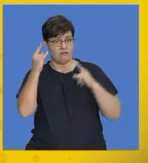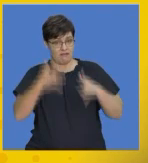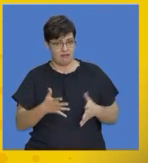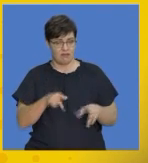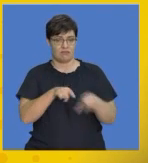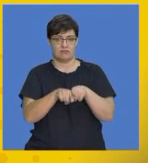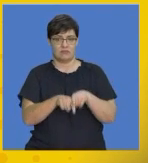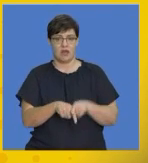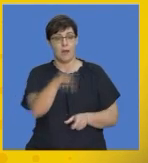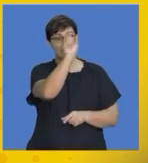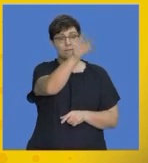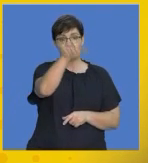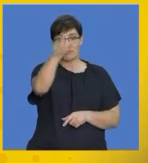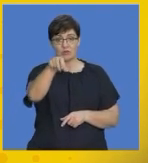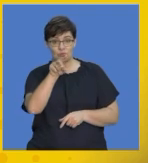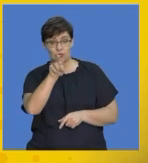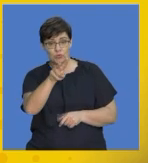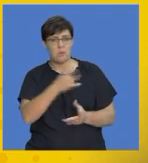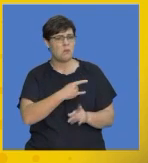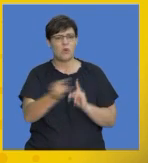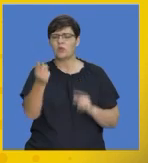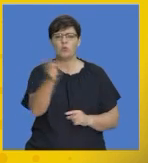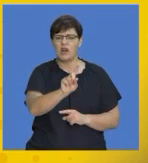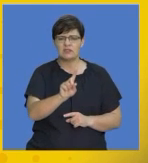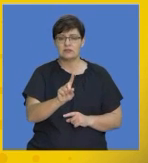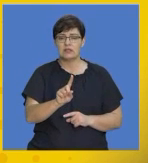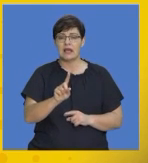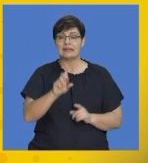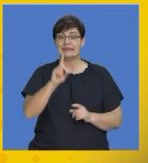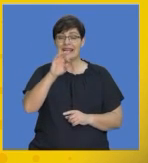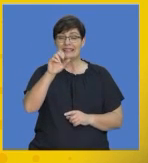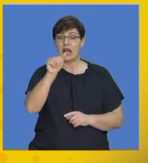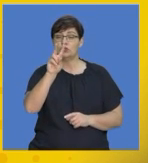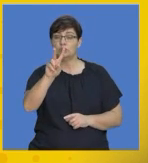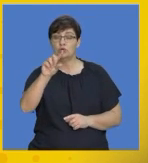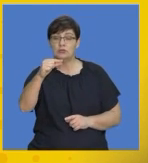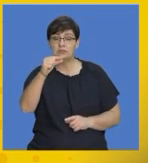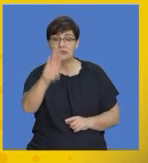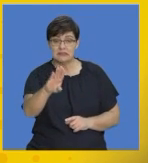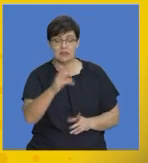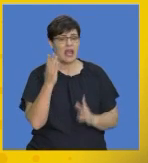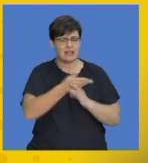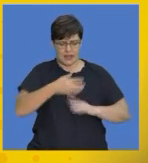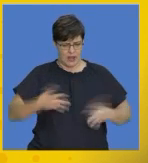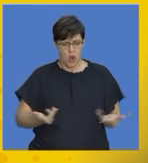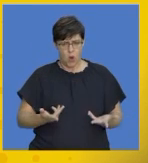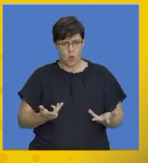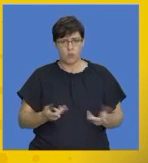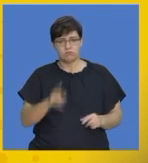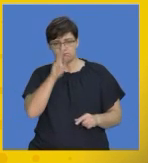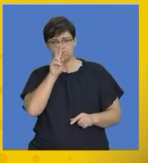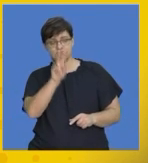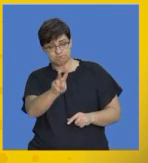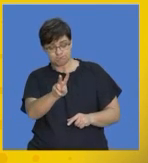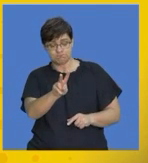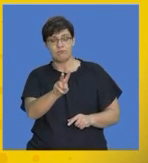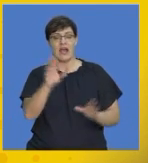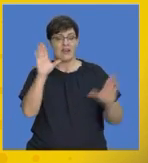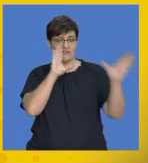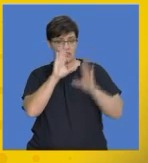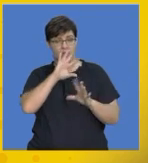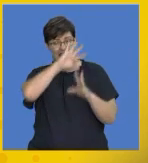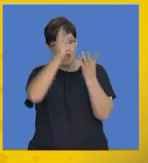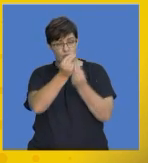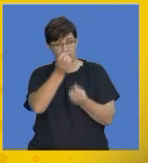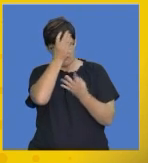where two lucky metrics stand a chance to win two gigs of data. All you need to do to enter is head on over to our Facebook page